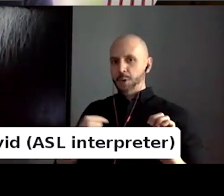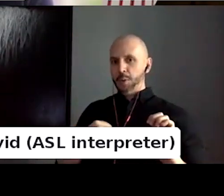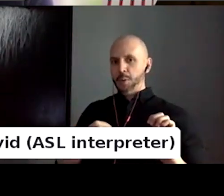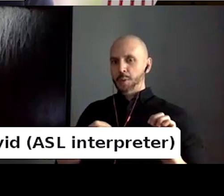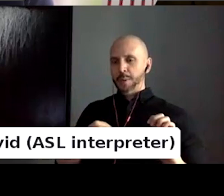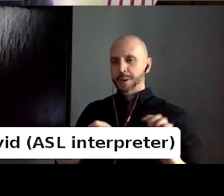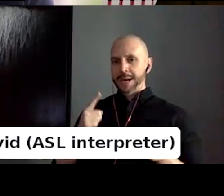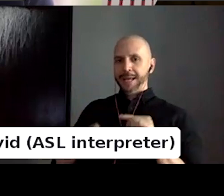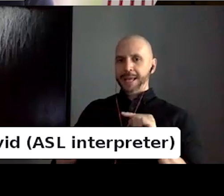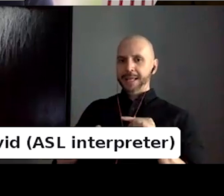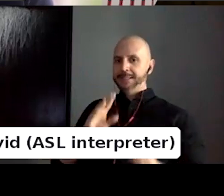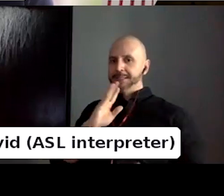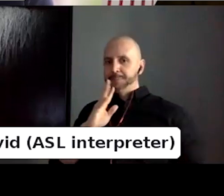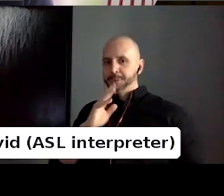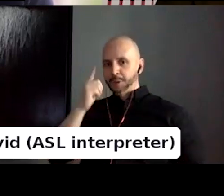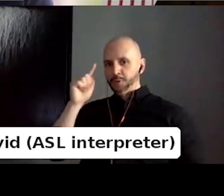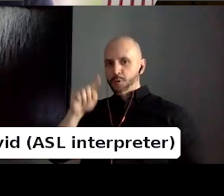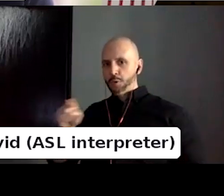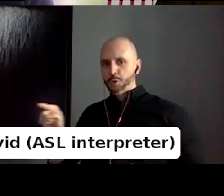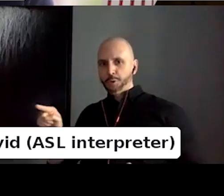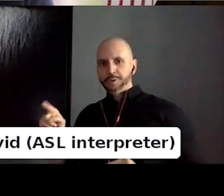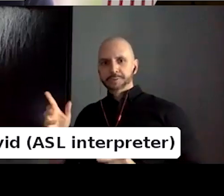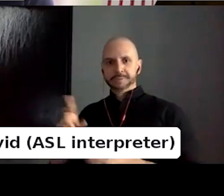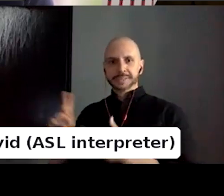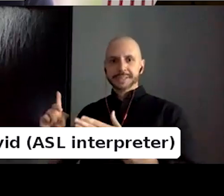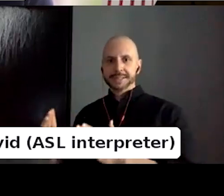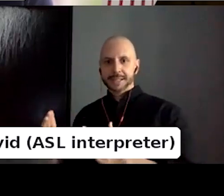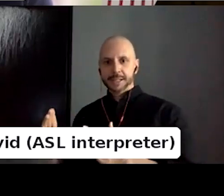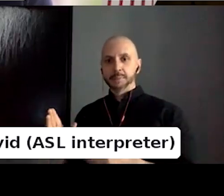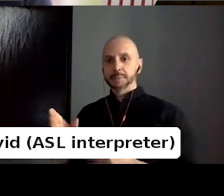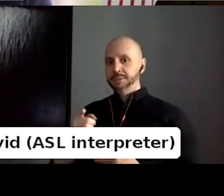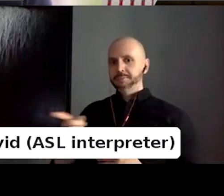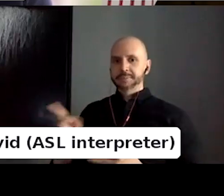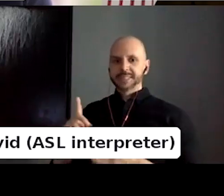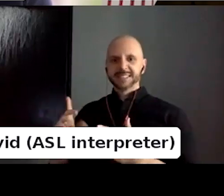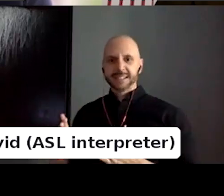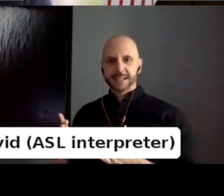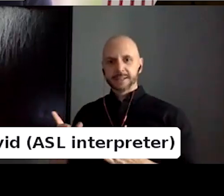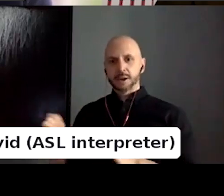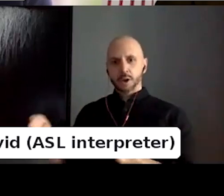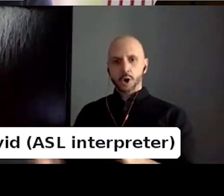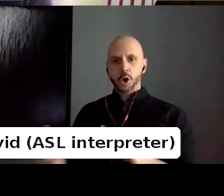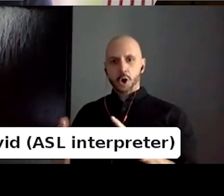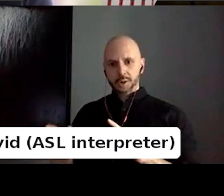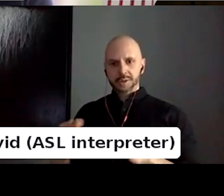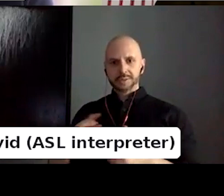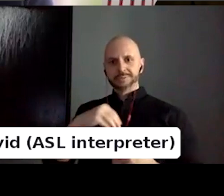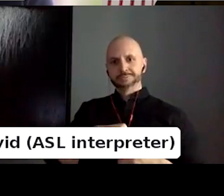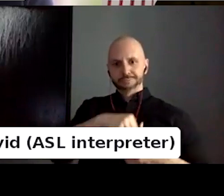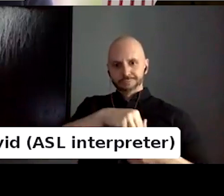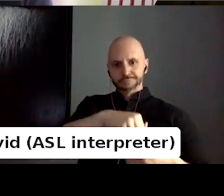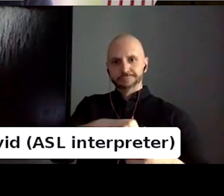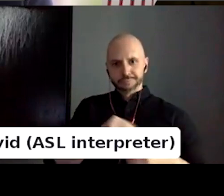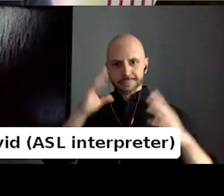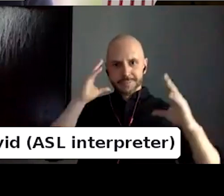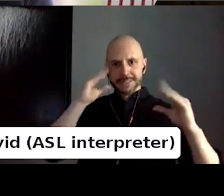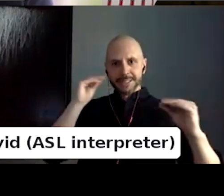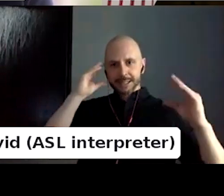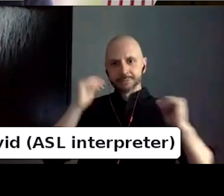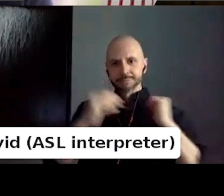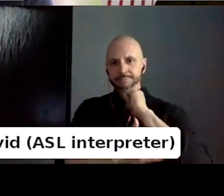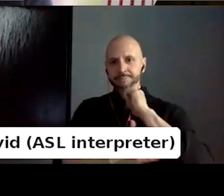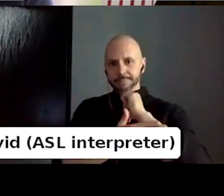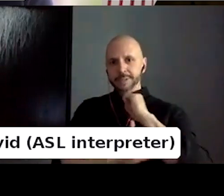think at least half of them, they, they speak Dutch or, I mean, like all of them, they've been living here for quite a long time. So it's not an